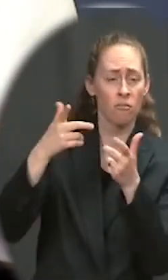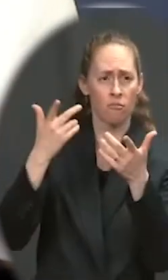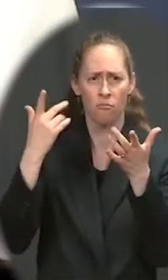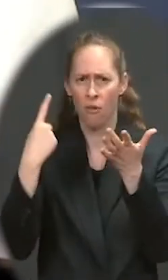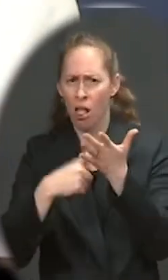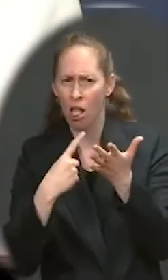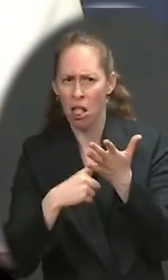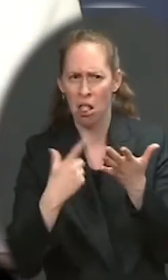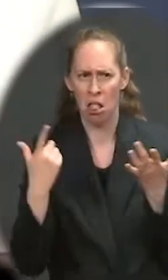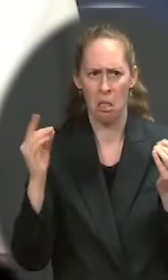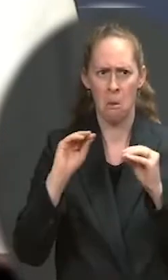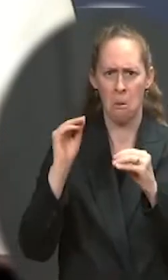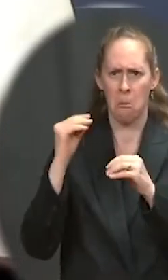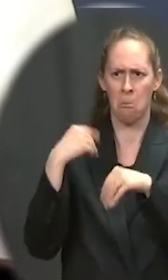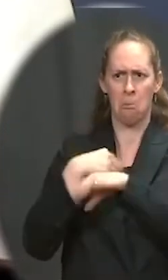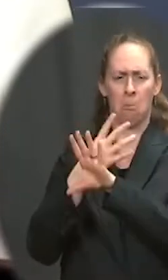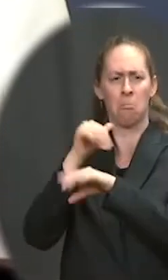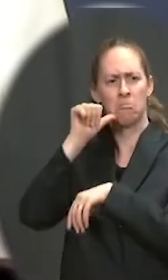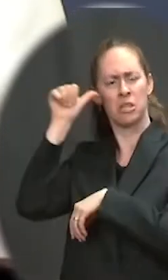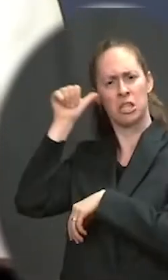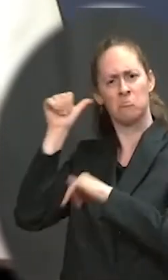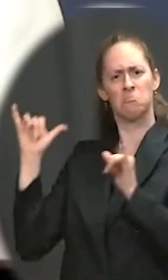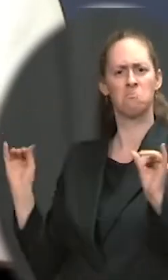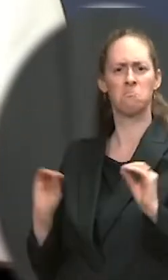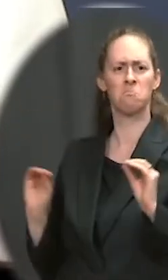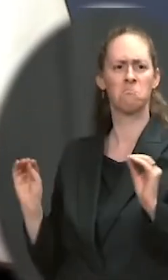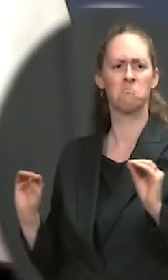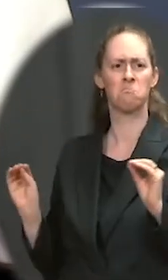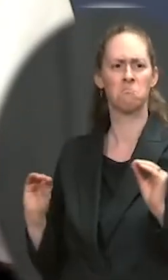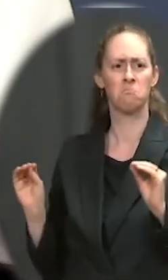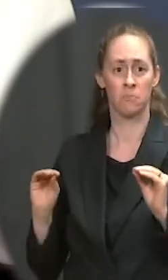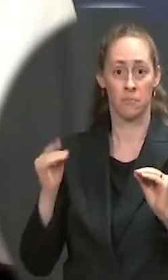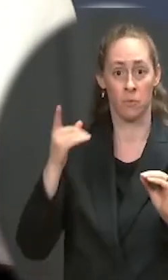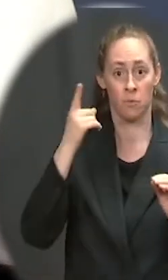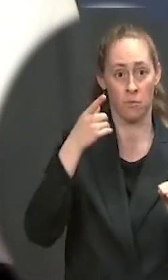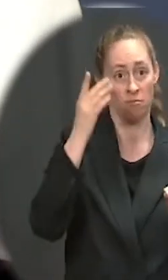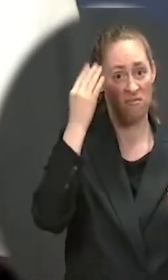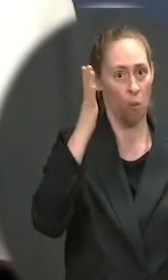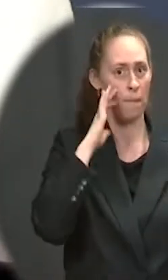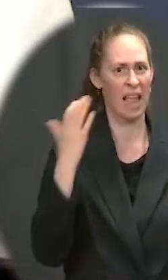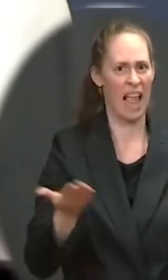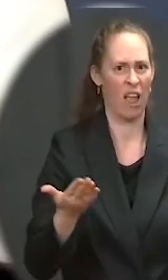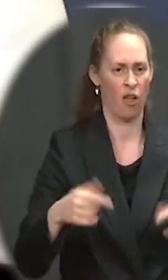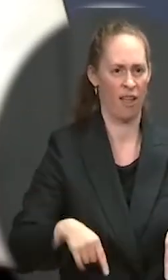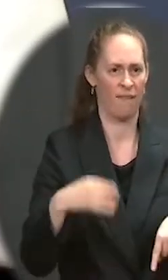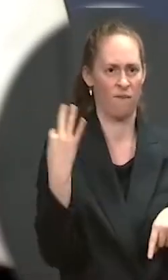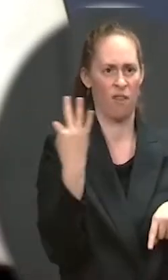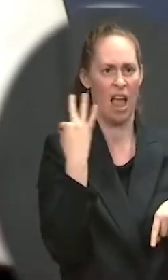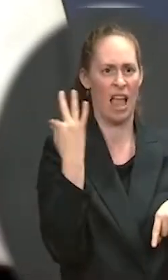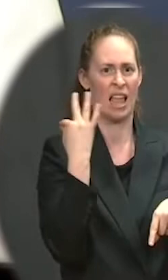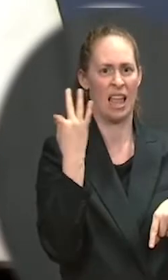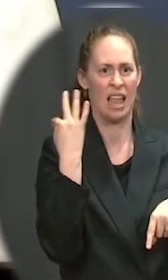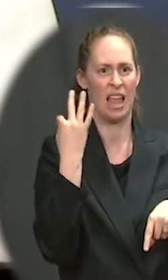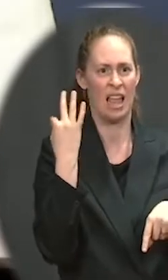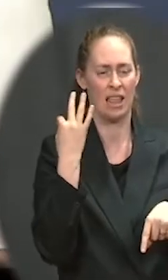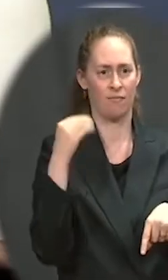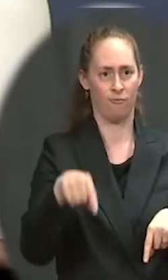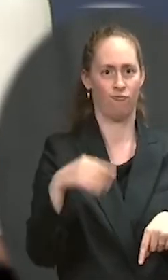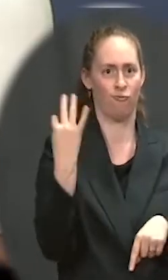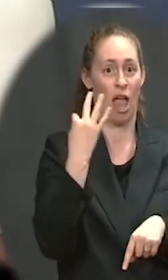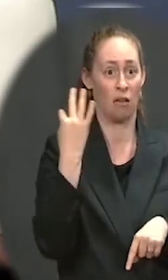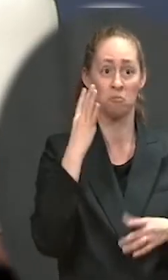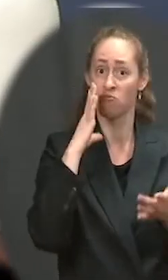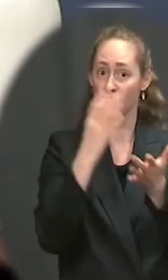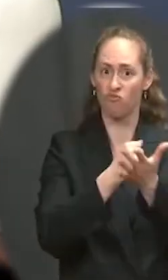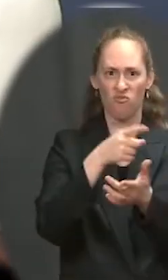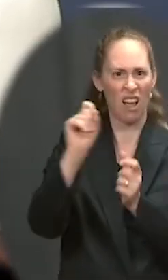yesterday. She will be here in the briefing room, and they'll have their regular economic briefing on Friday. Go ahead in the back. So, I want to talk about climate